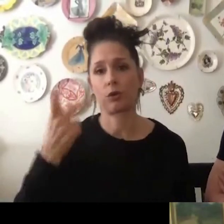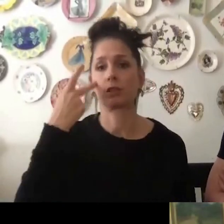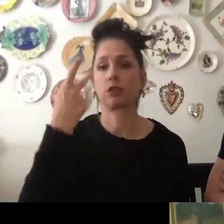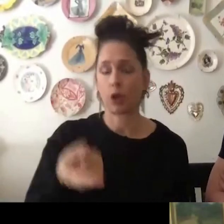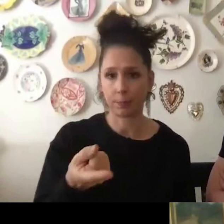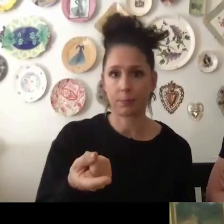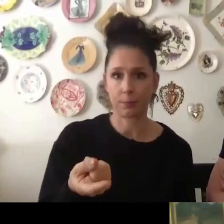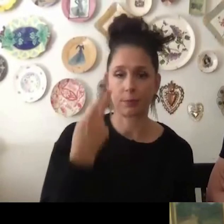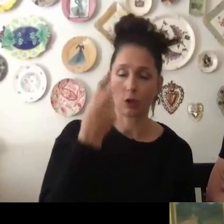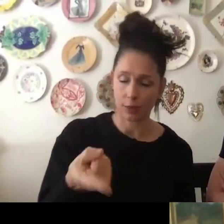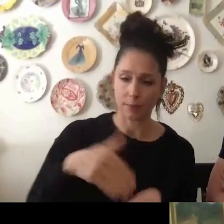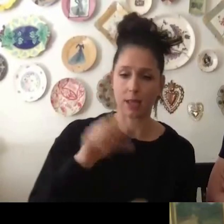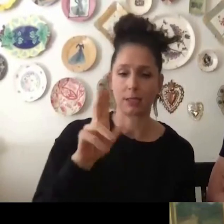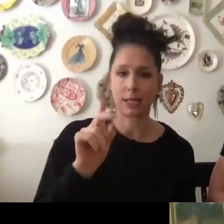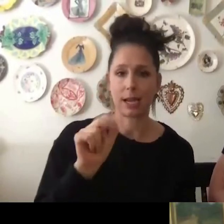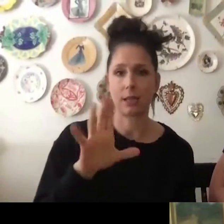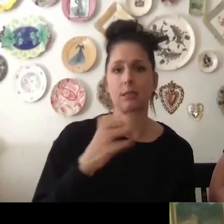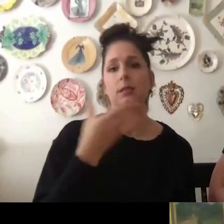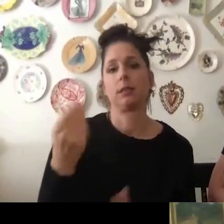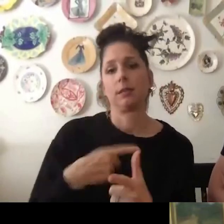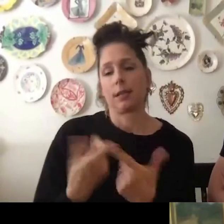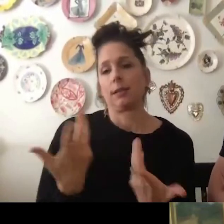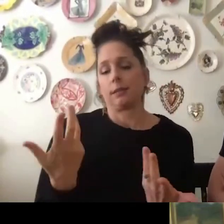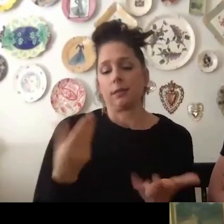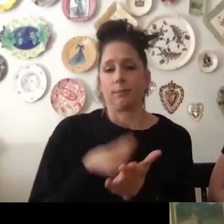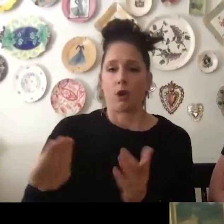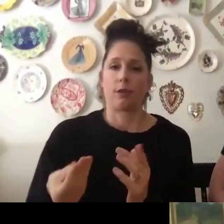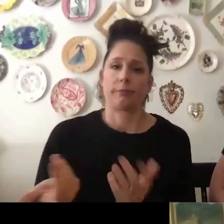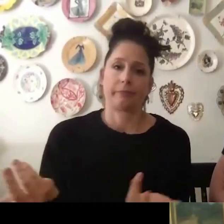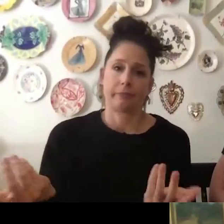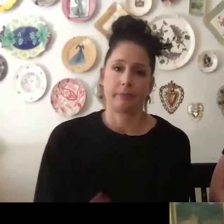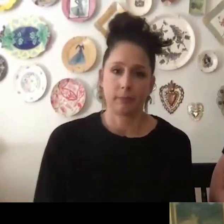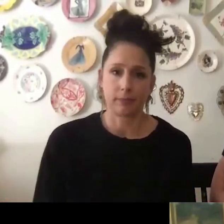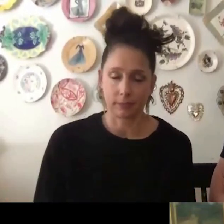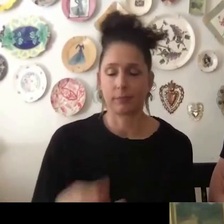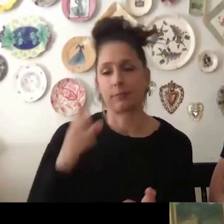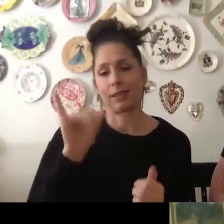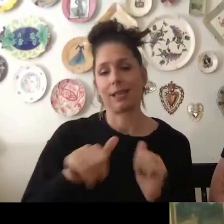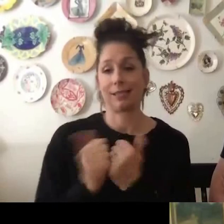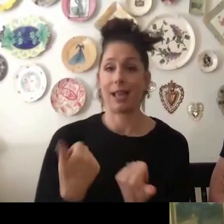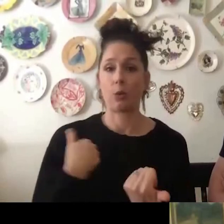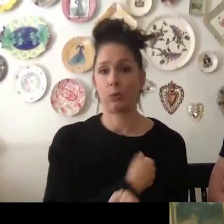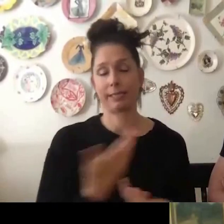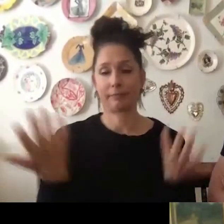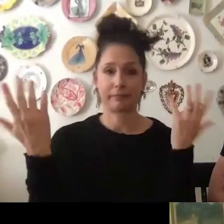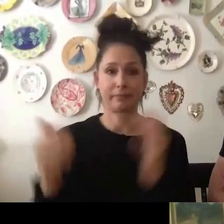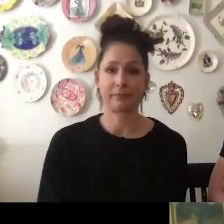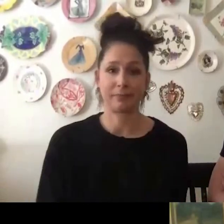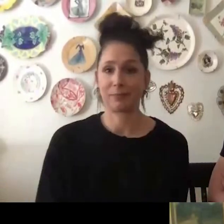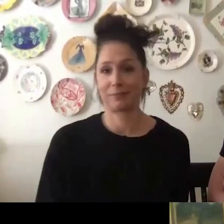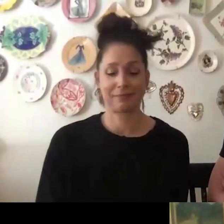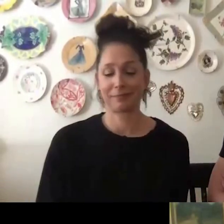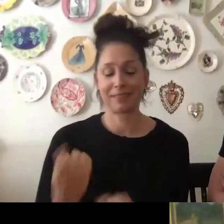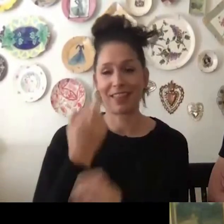And then the network saw it at Sundance and then they bought it. And then that's